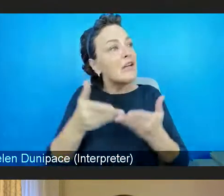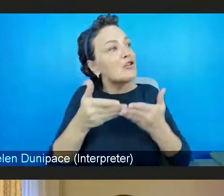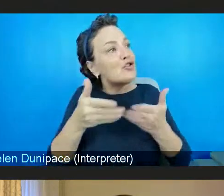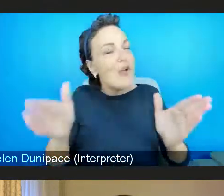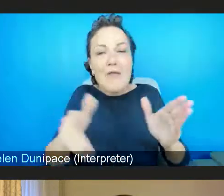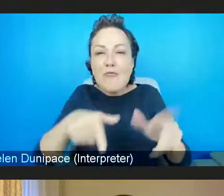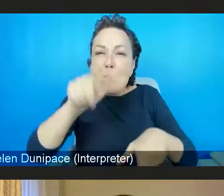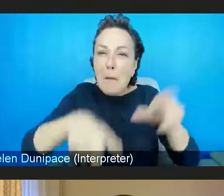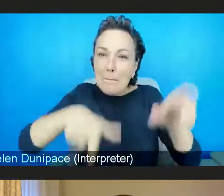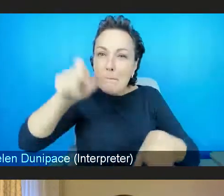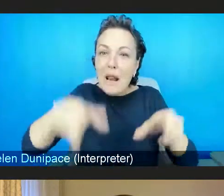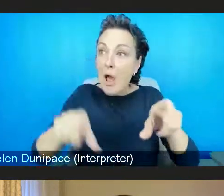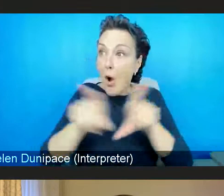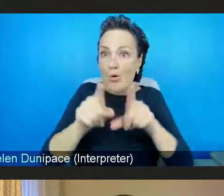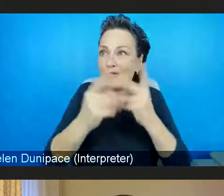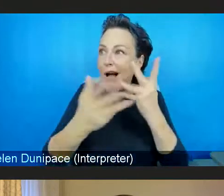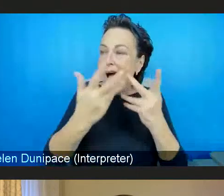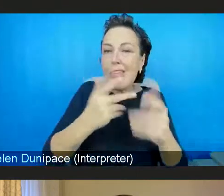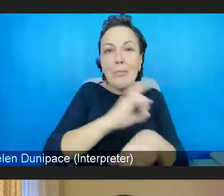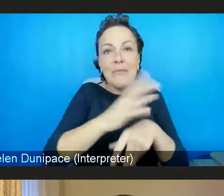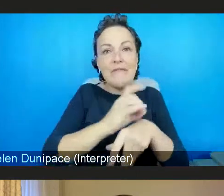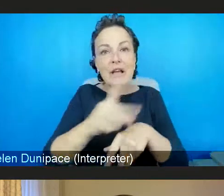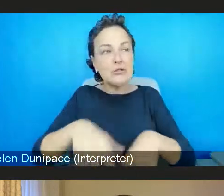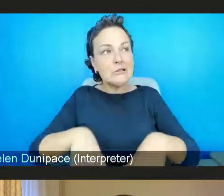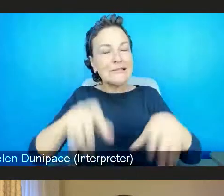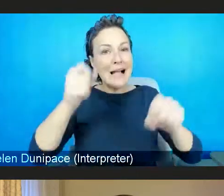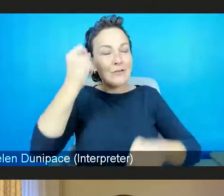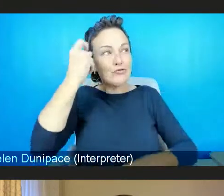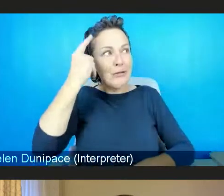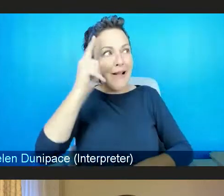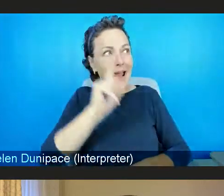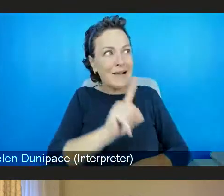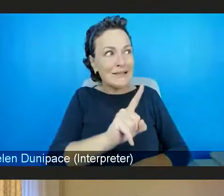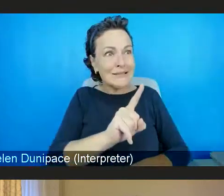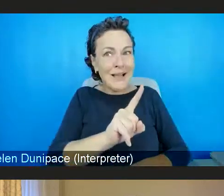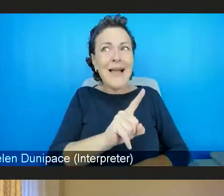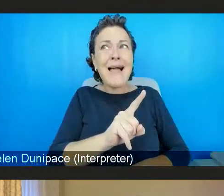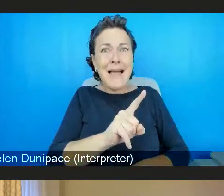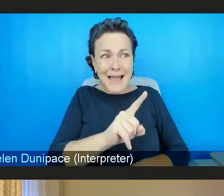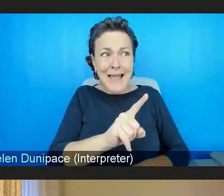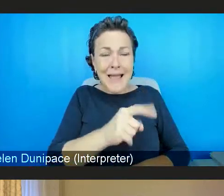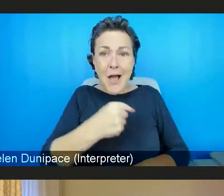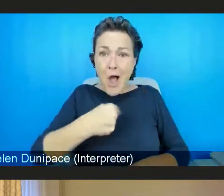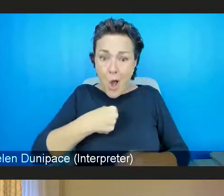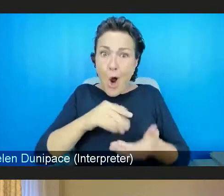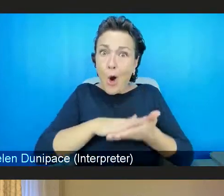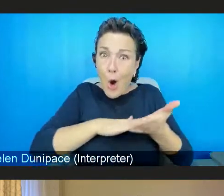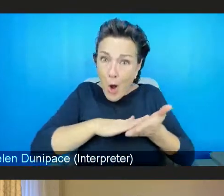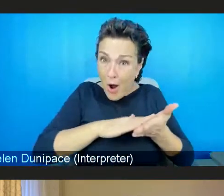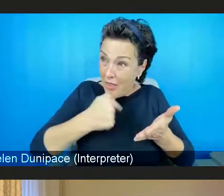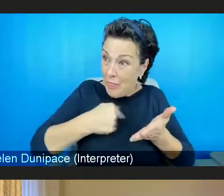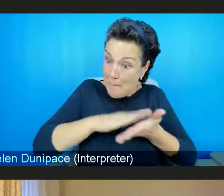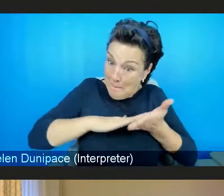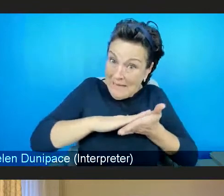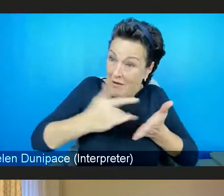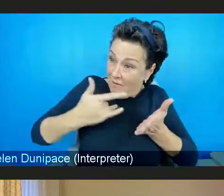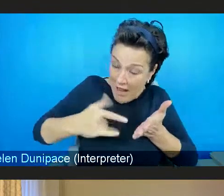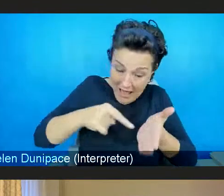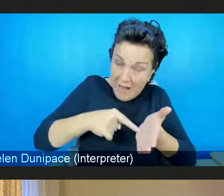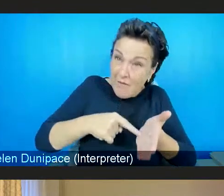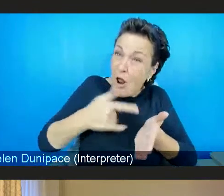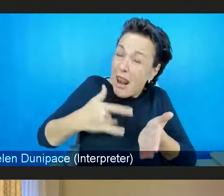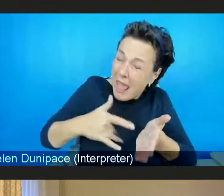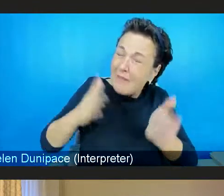the context of our lives is the biggest single driver to the quality of our mental health. So it